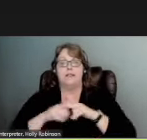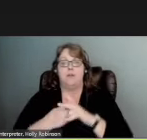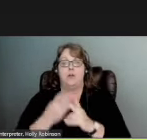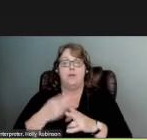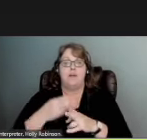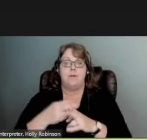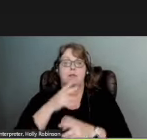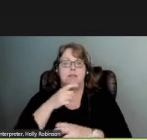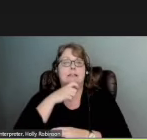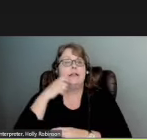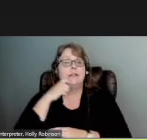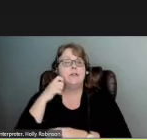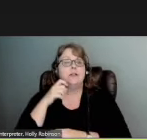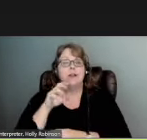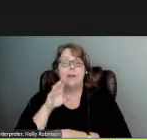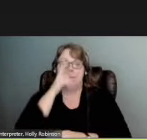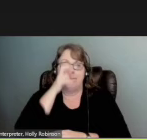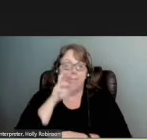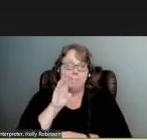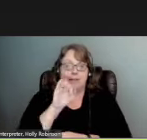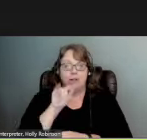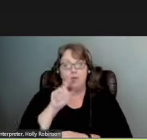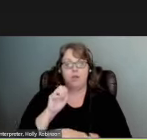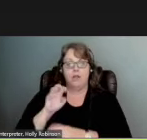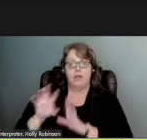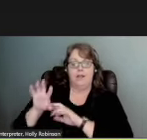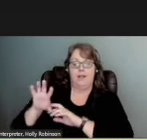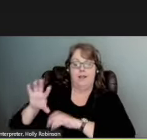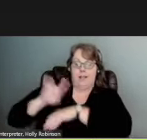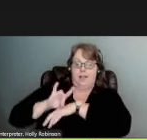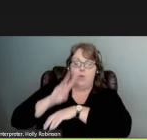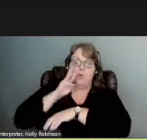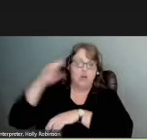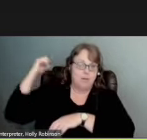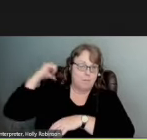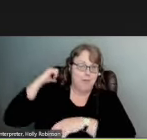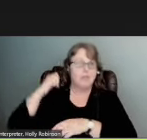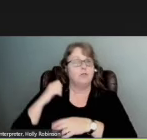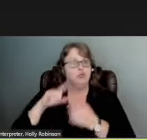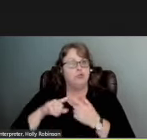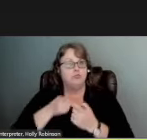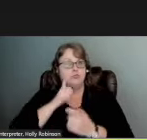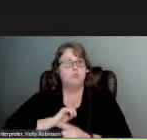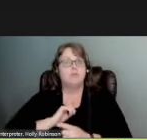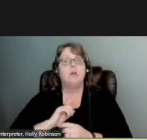desert beetle which actually captures fog on its back to serve as its drinking water supply. Next slide.